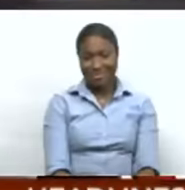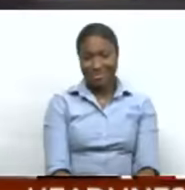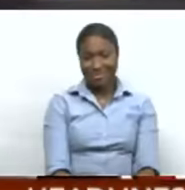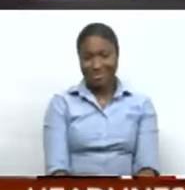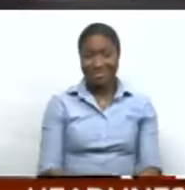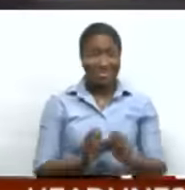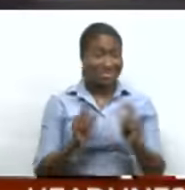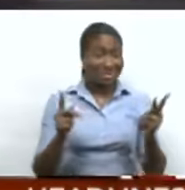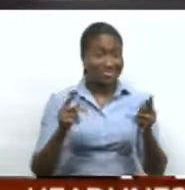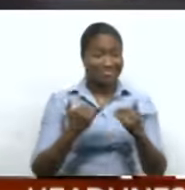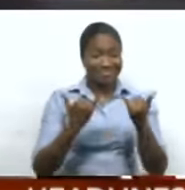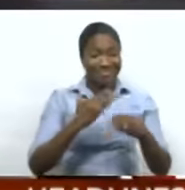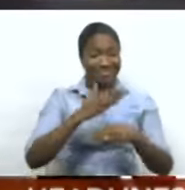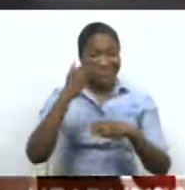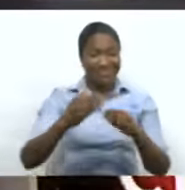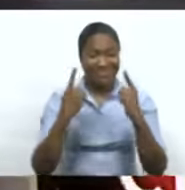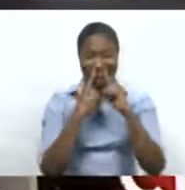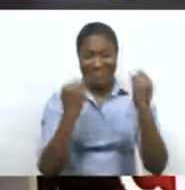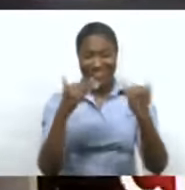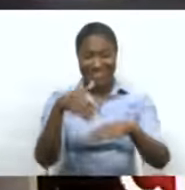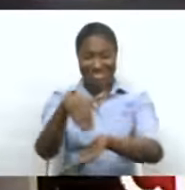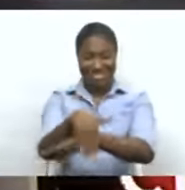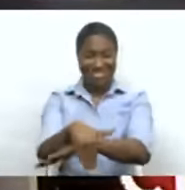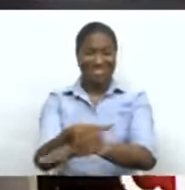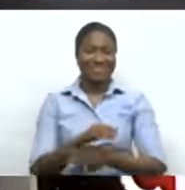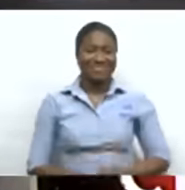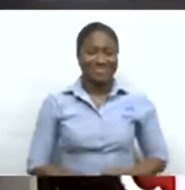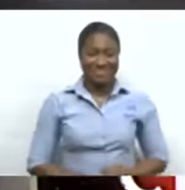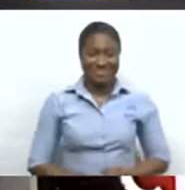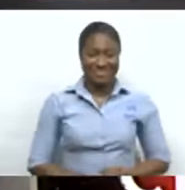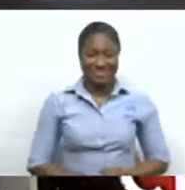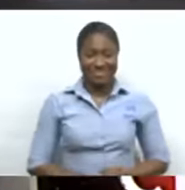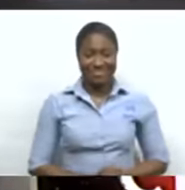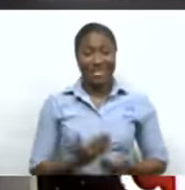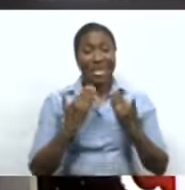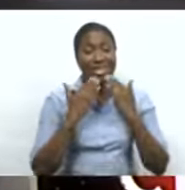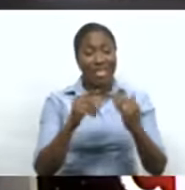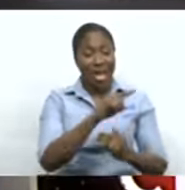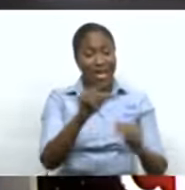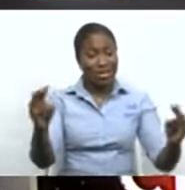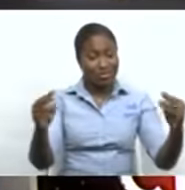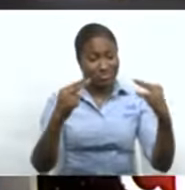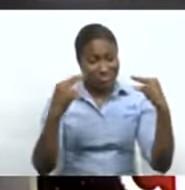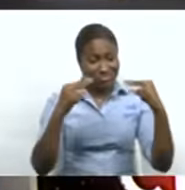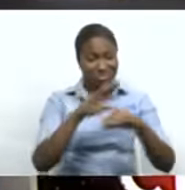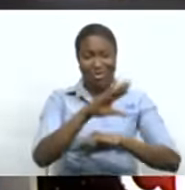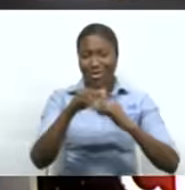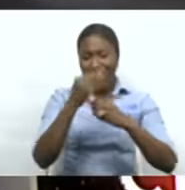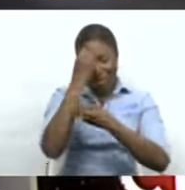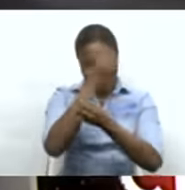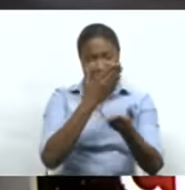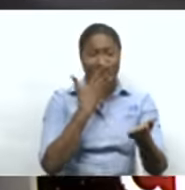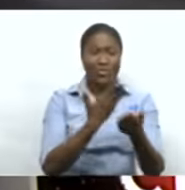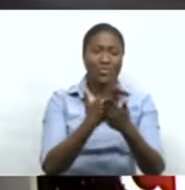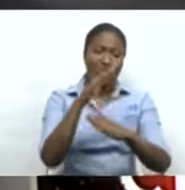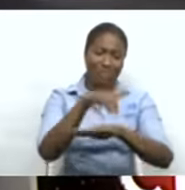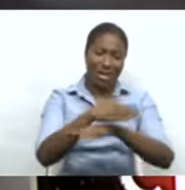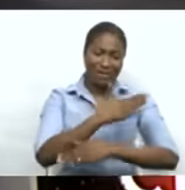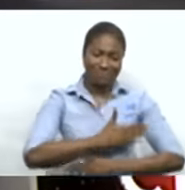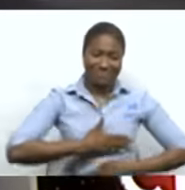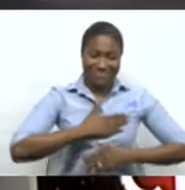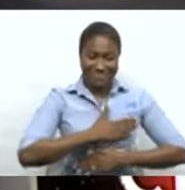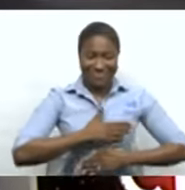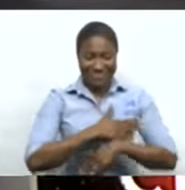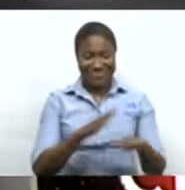All right, and that story brings us to the end of the 7 p.m. news here on C&C 3. Thanks for watching. I'm Rhea Rambele. I'm Kijan Haynes. I am Jassi Marik.